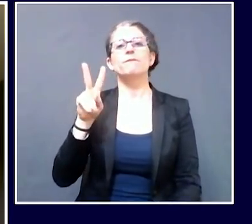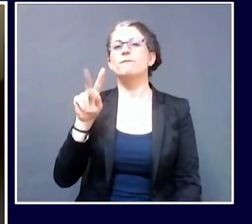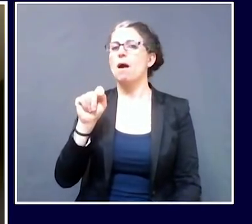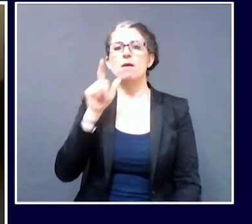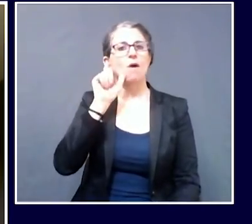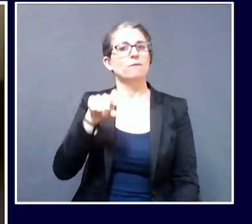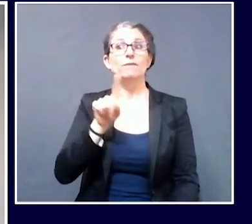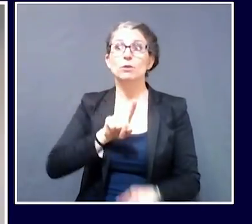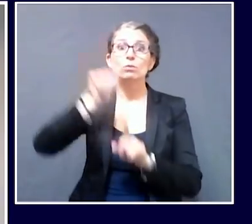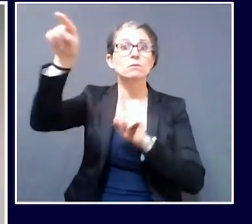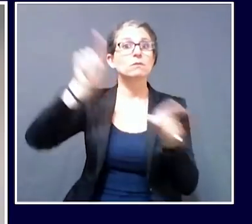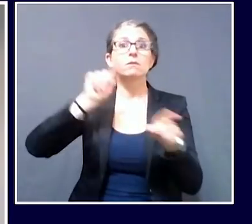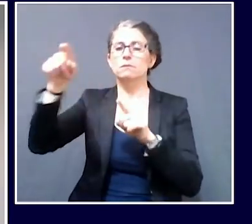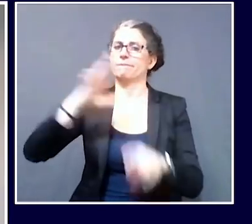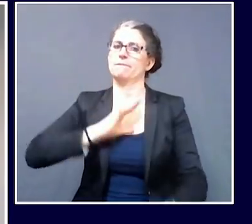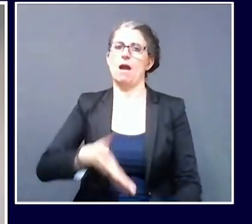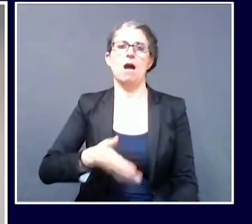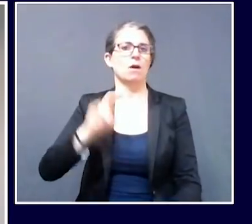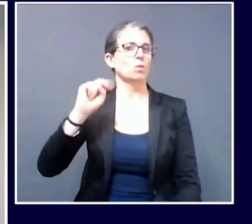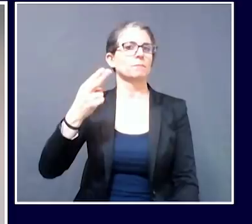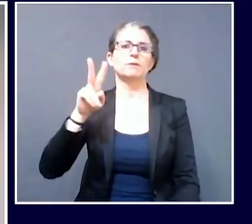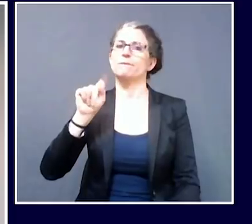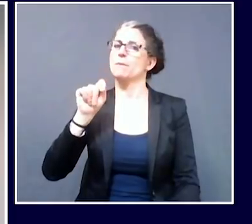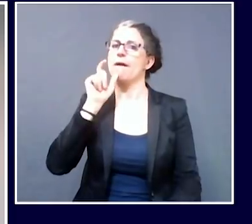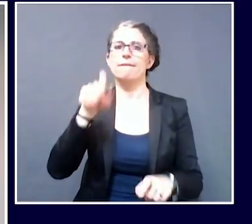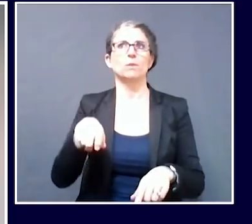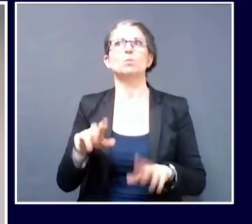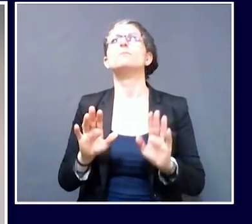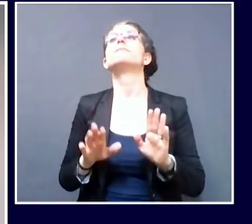We're going to turn now to Amy Brown from WERU.